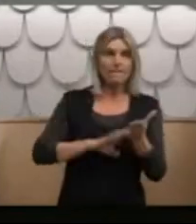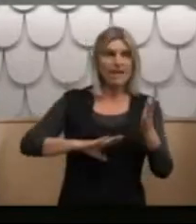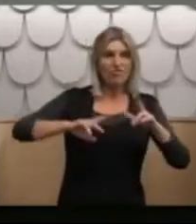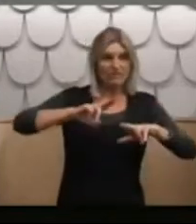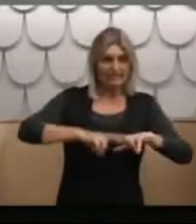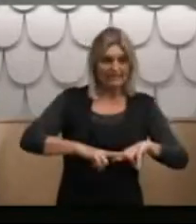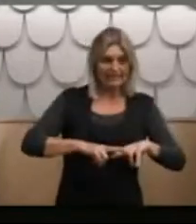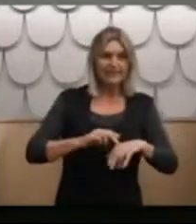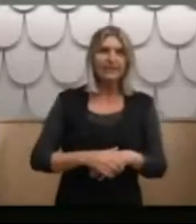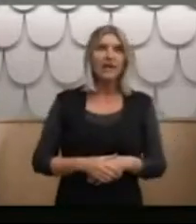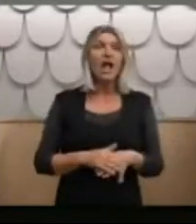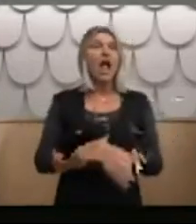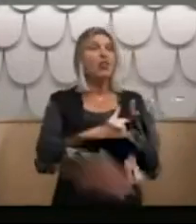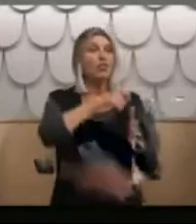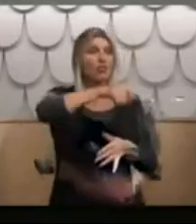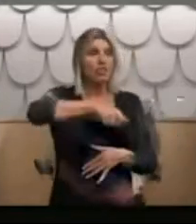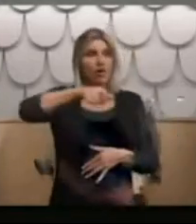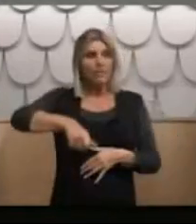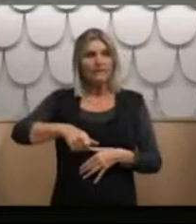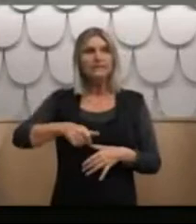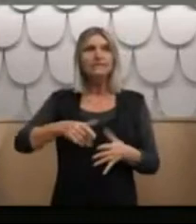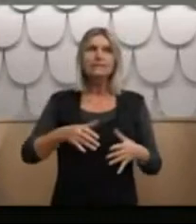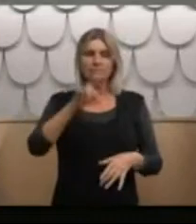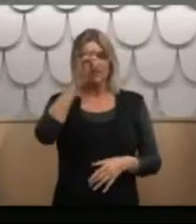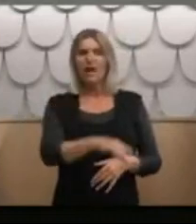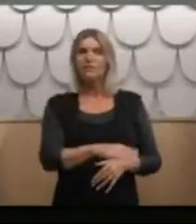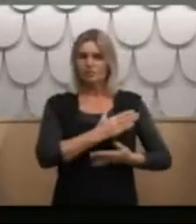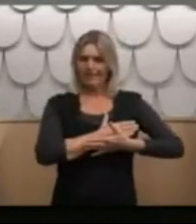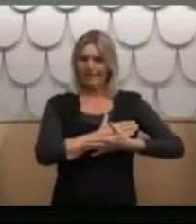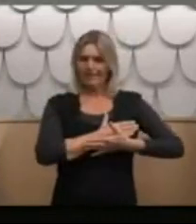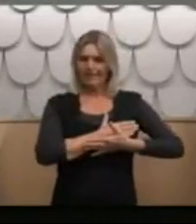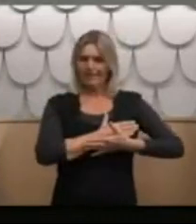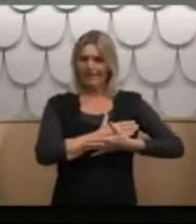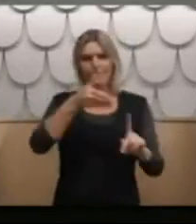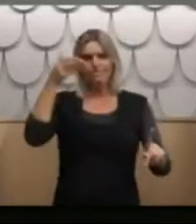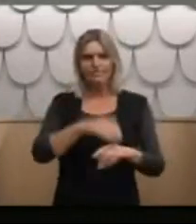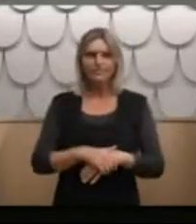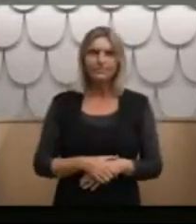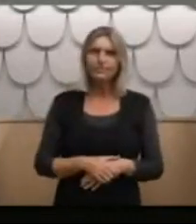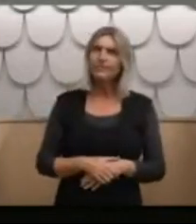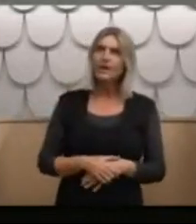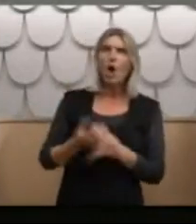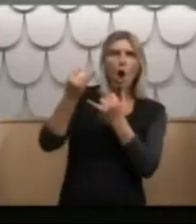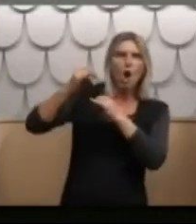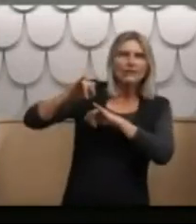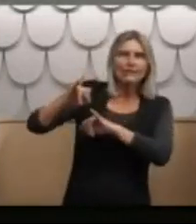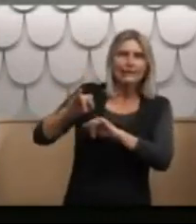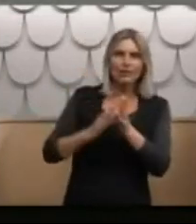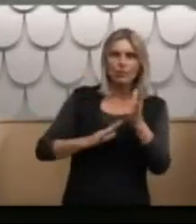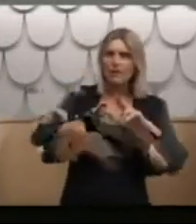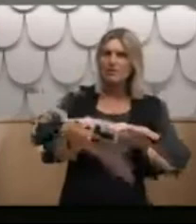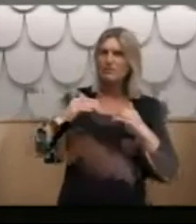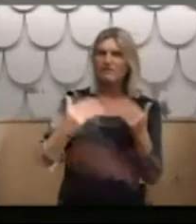under no delusions as to the truth of this matter. The intensity of a hostility towards parents was very high